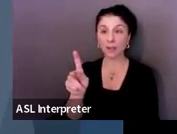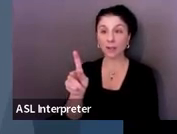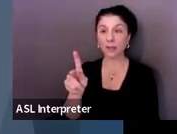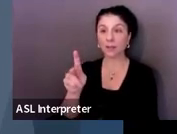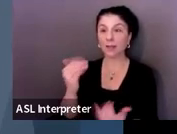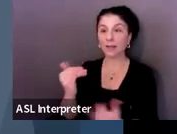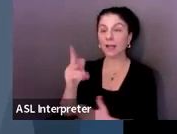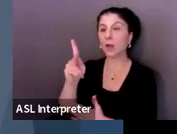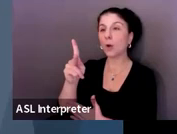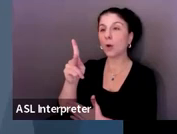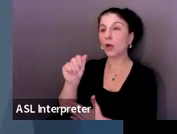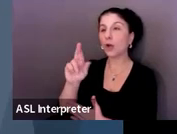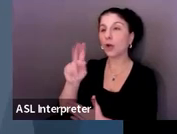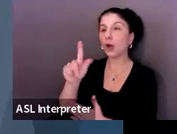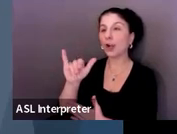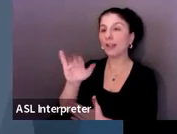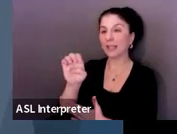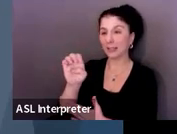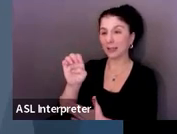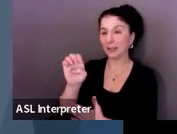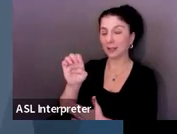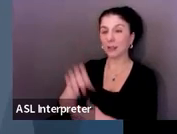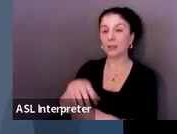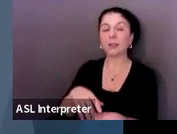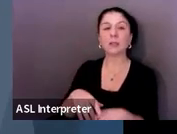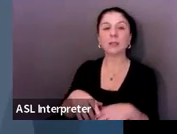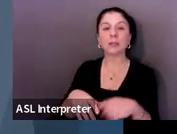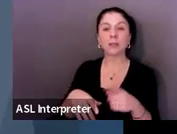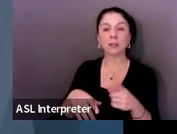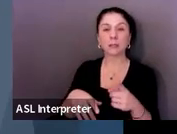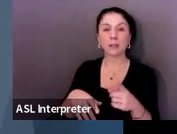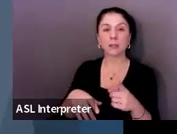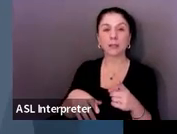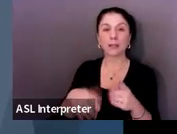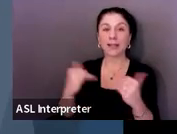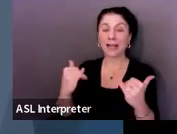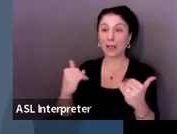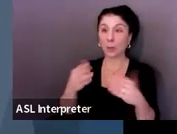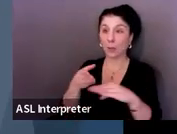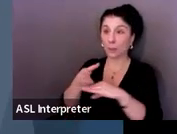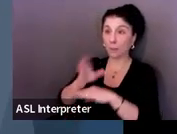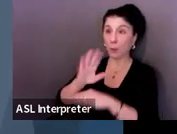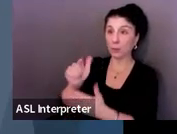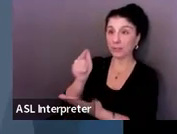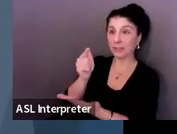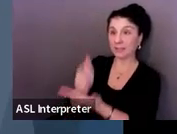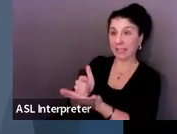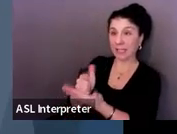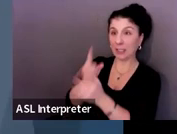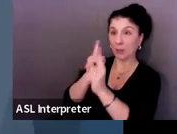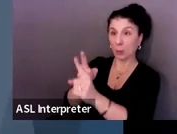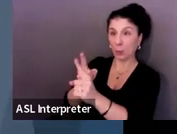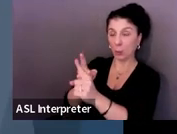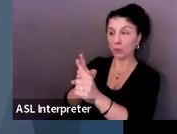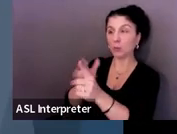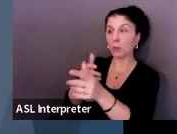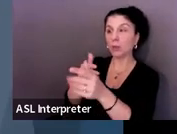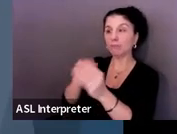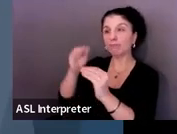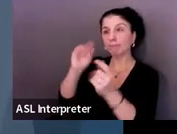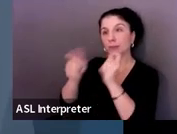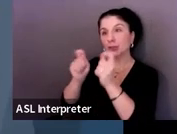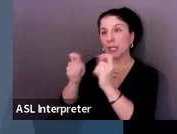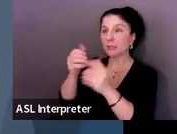is making sure that there are, that the post-secondary goals are updated annually. So we would look in the written notice